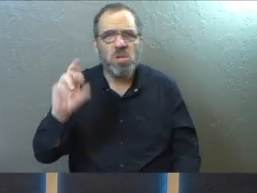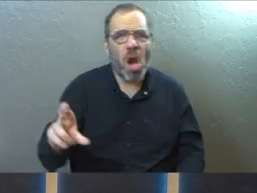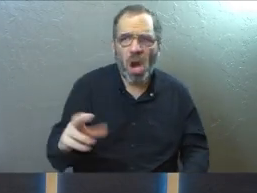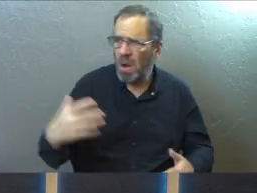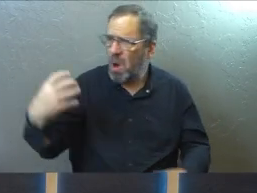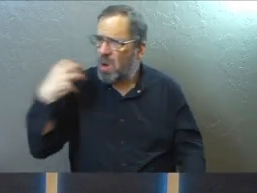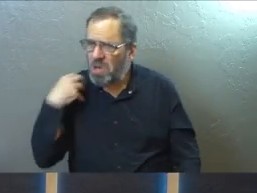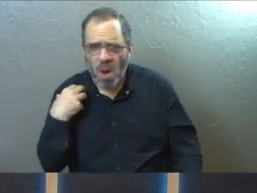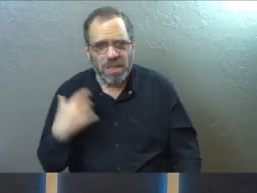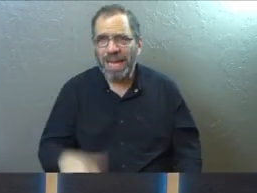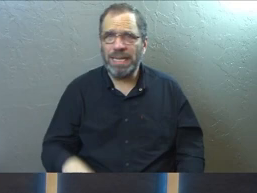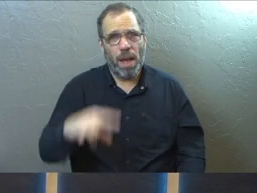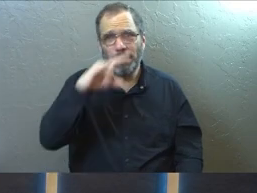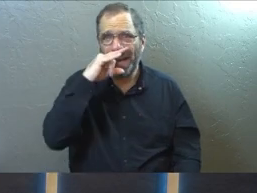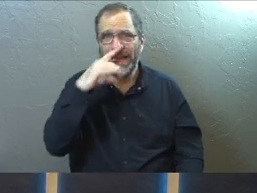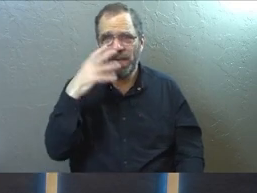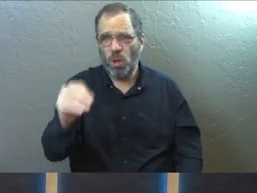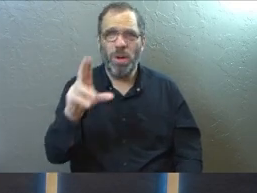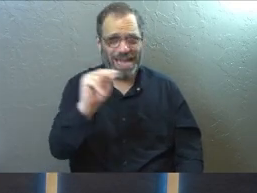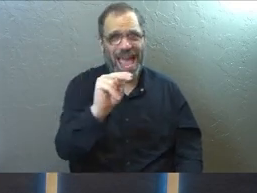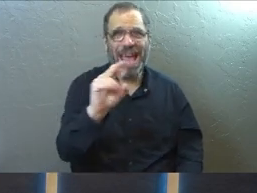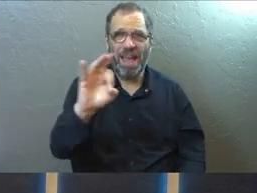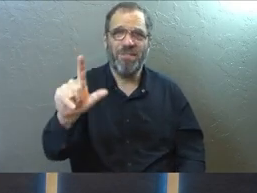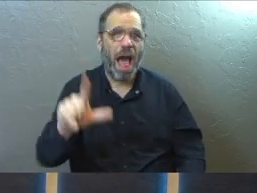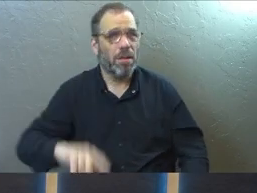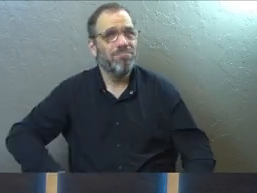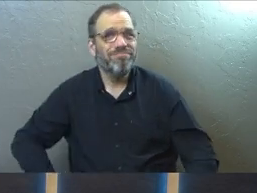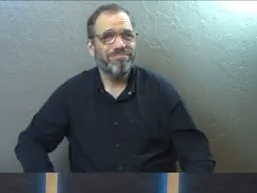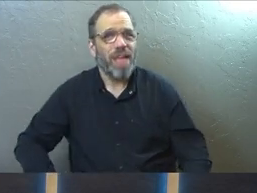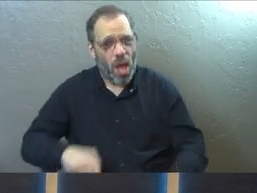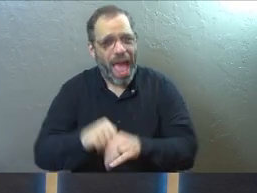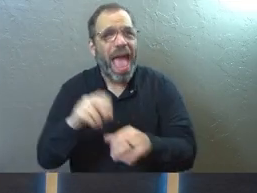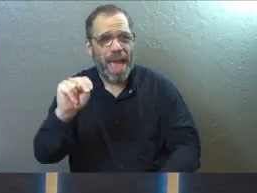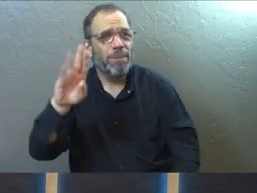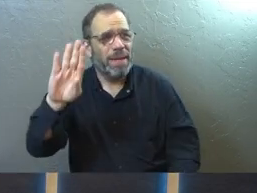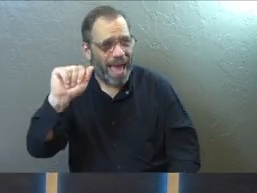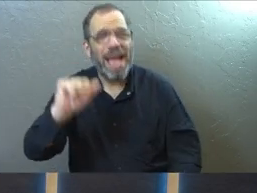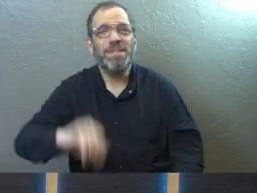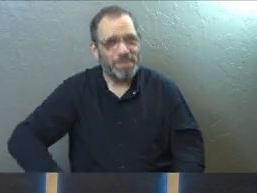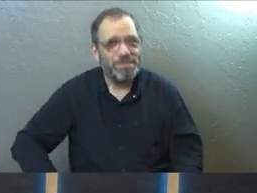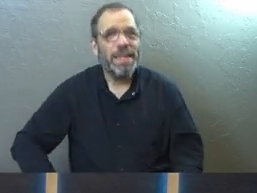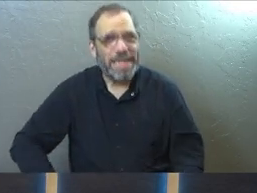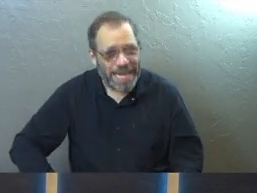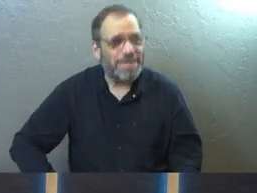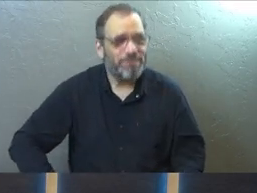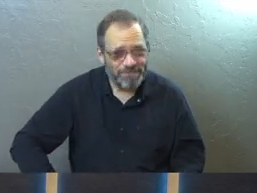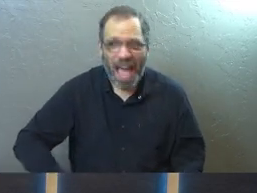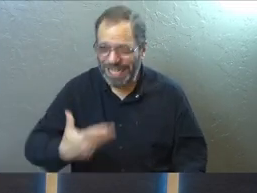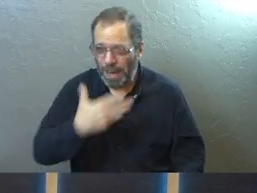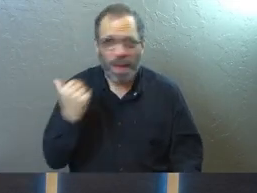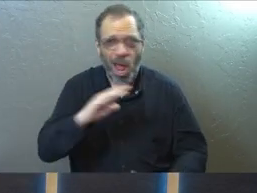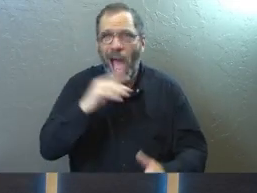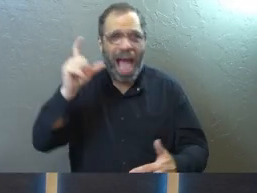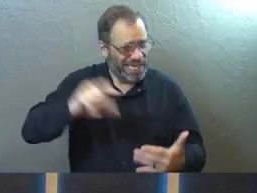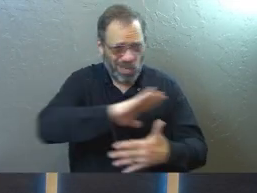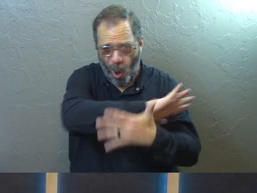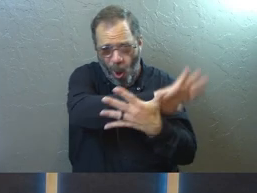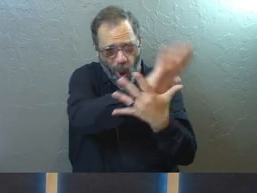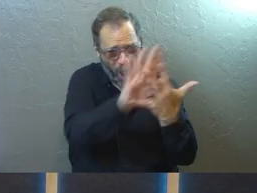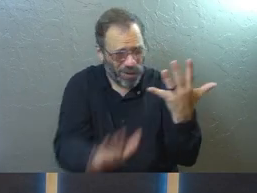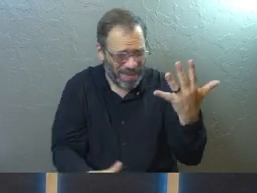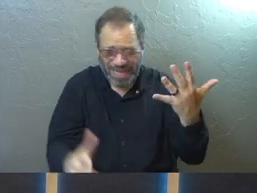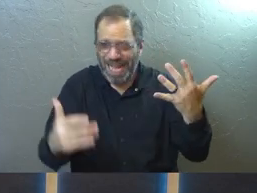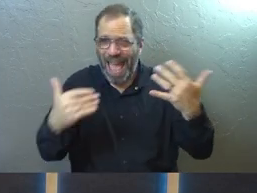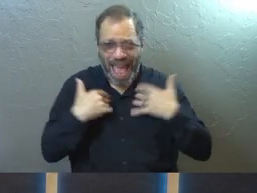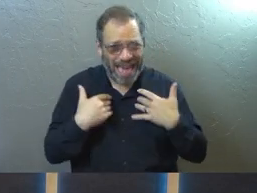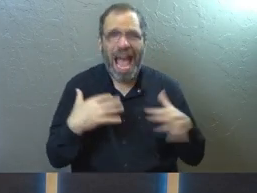coaches for my kids. Cause they're definitely going to the NFL. And like, I need all of that. And, and